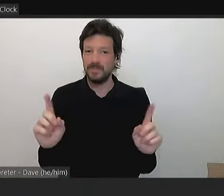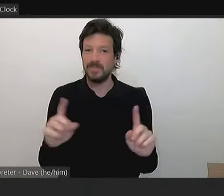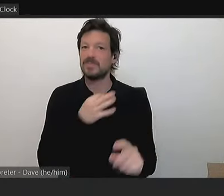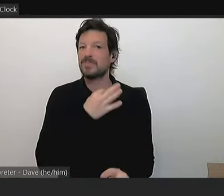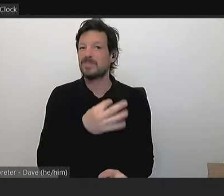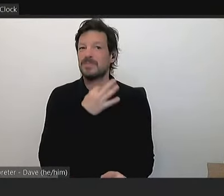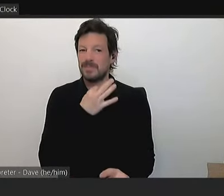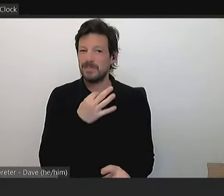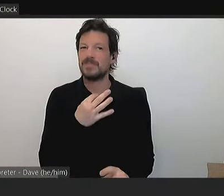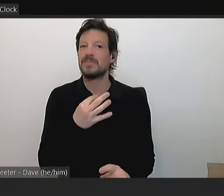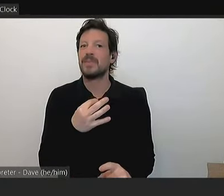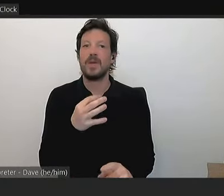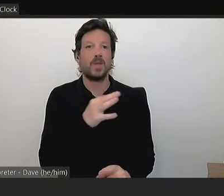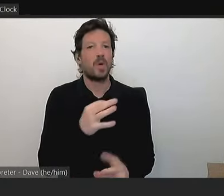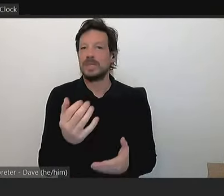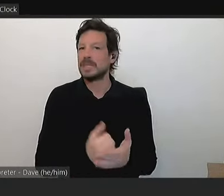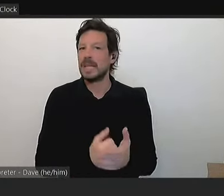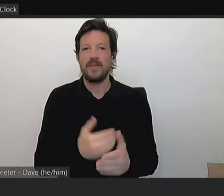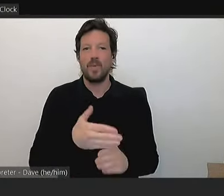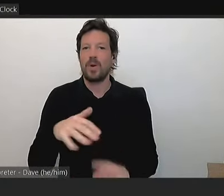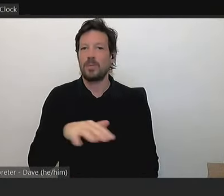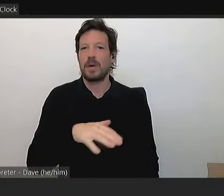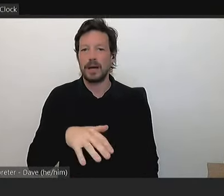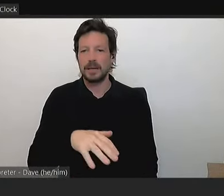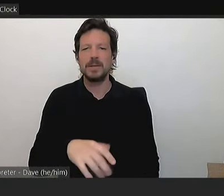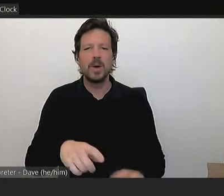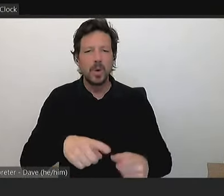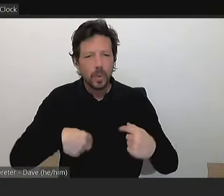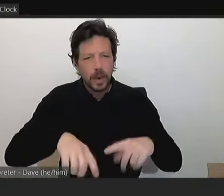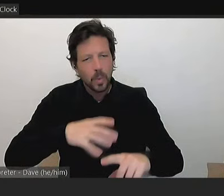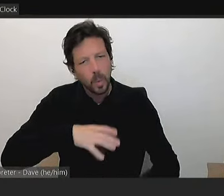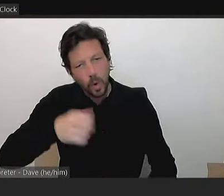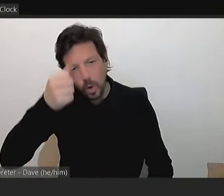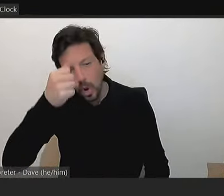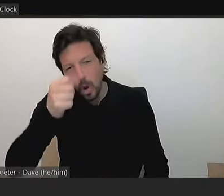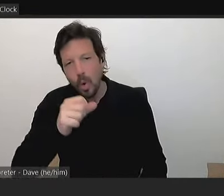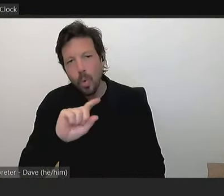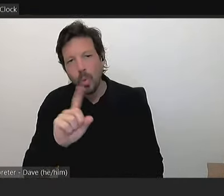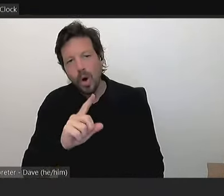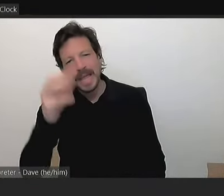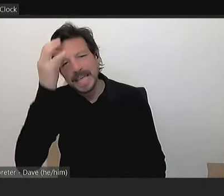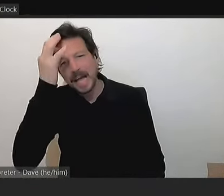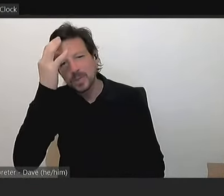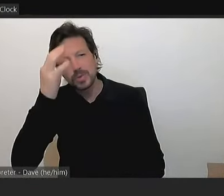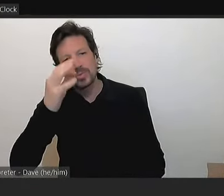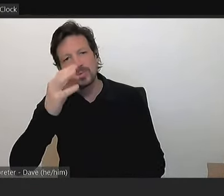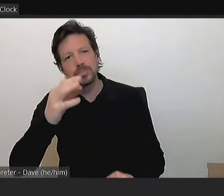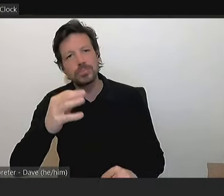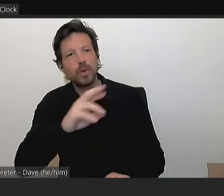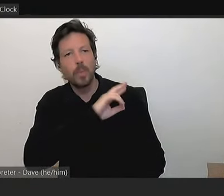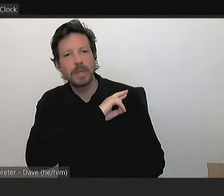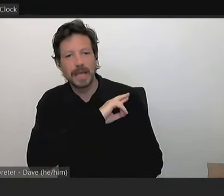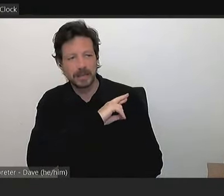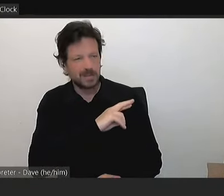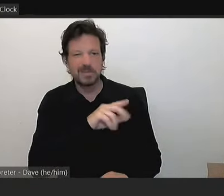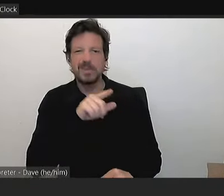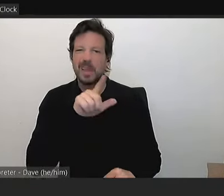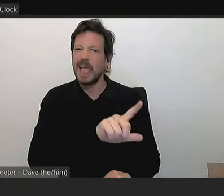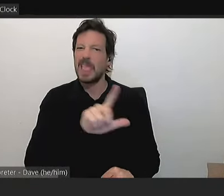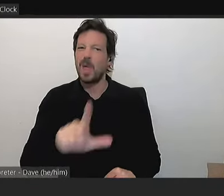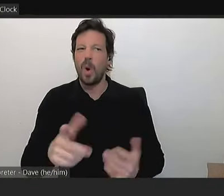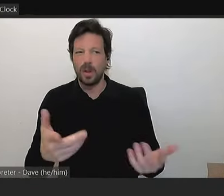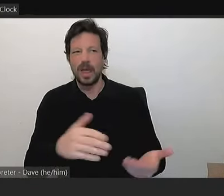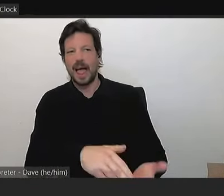workplace and we would like to understand what Council's obligations are as a landlord to help us as a tenant trade